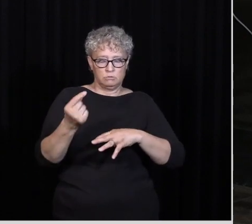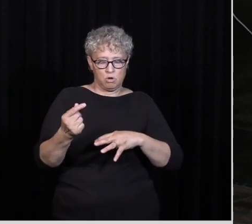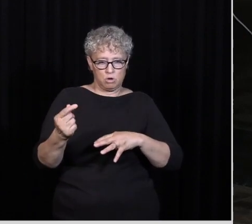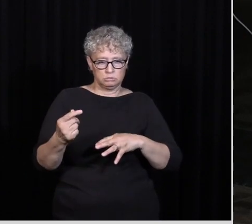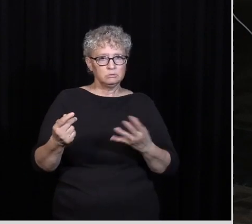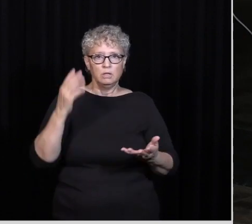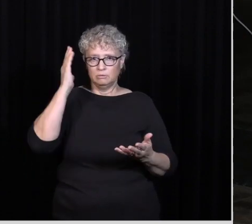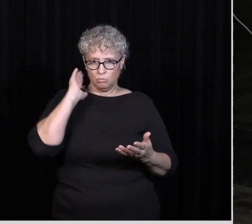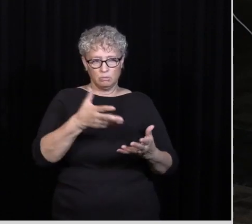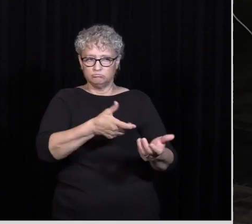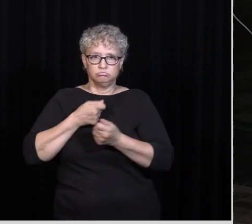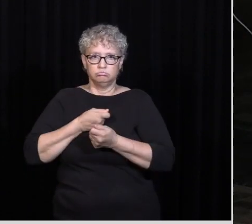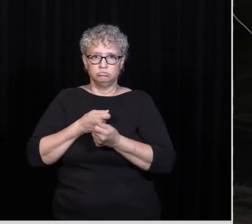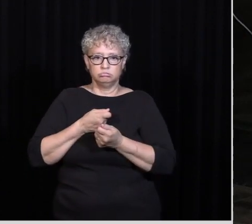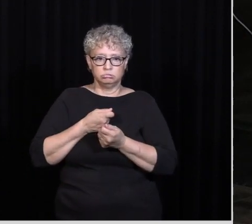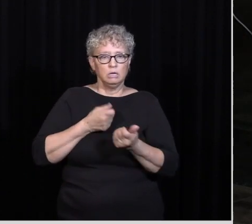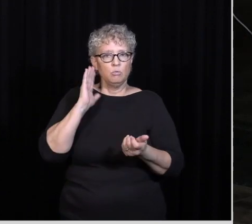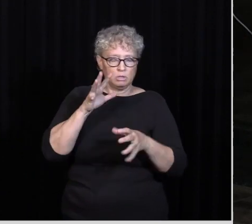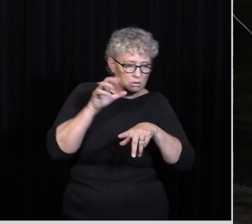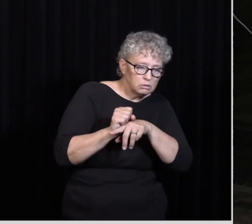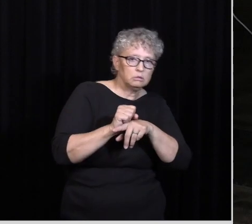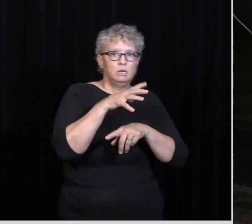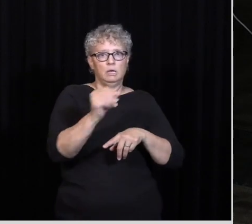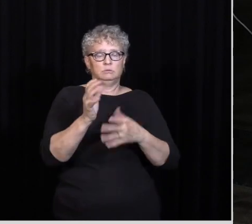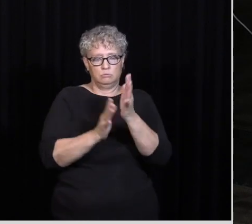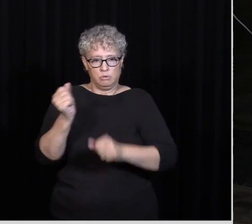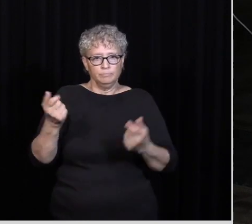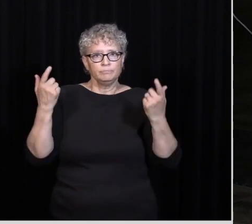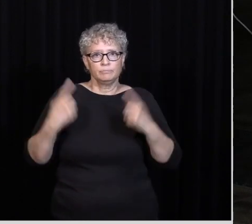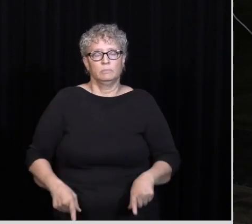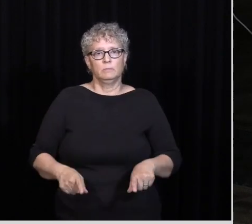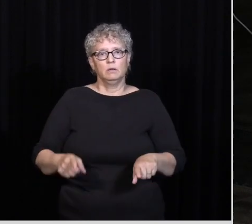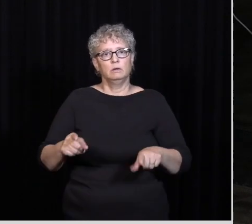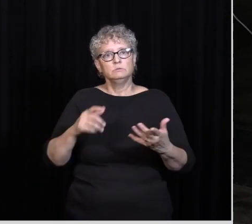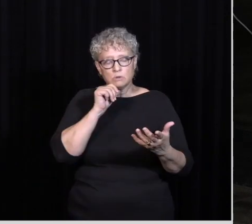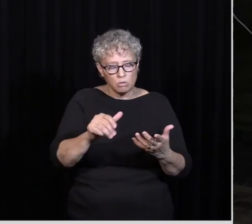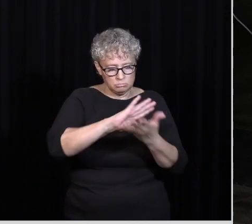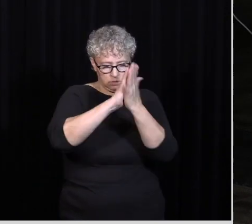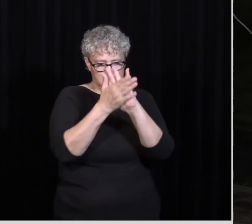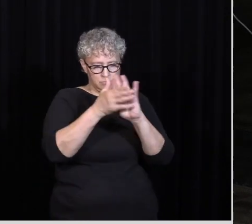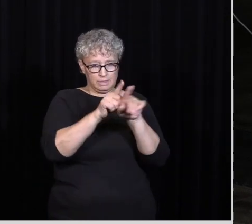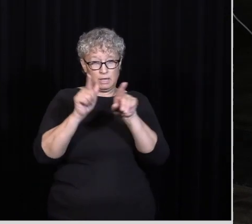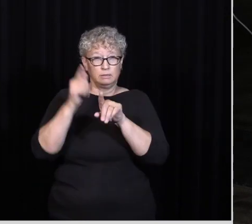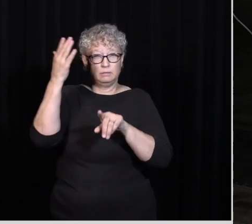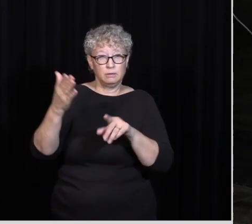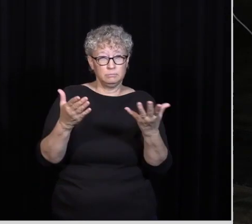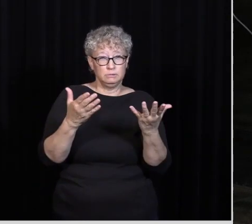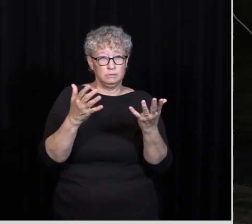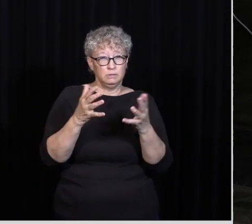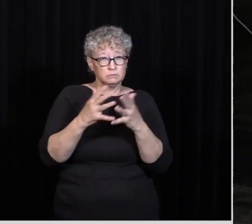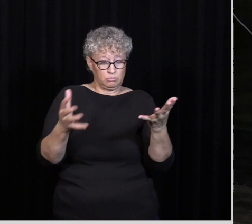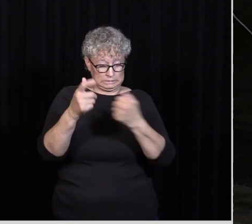Because They Will Pull You Away They'll Attack You They'll Destroy You When You're Watching Out For Don't Become Like Them Right Like It Is So